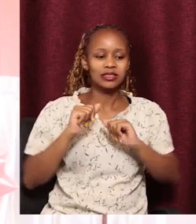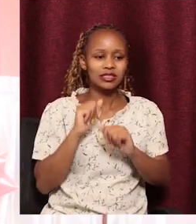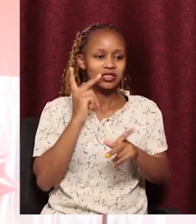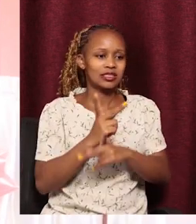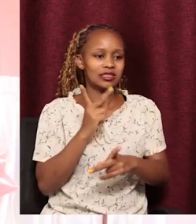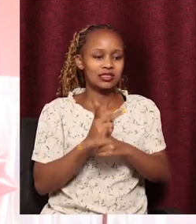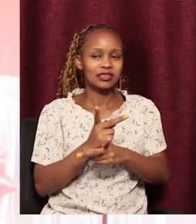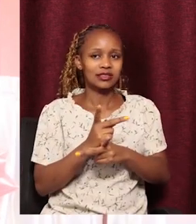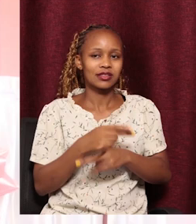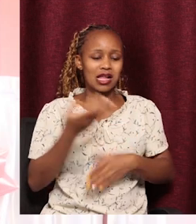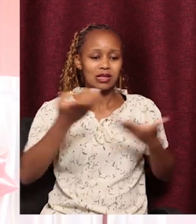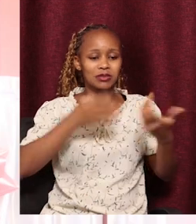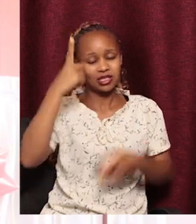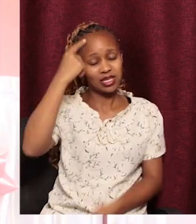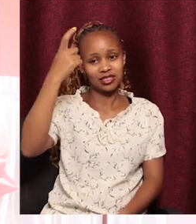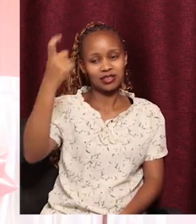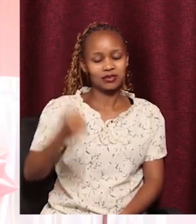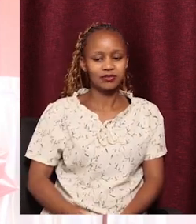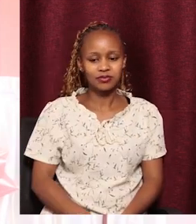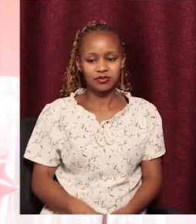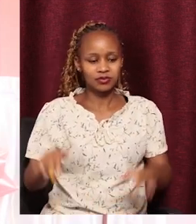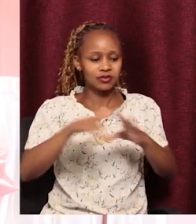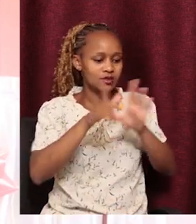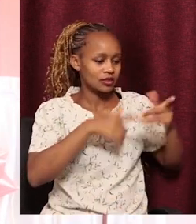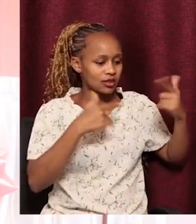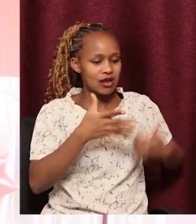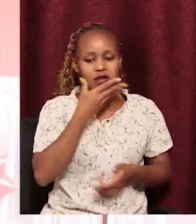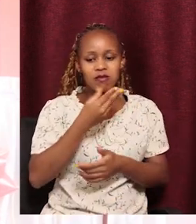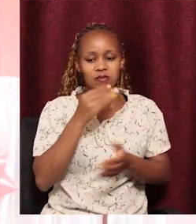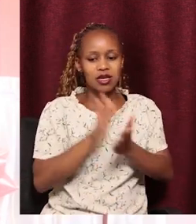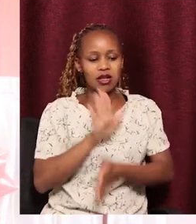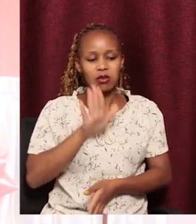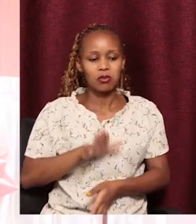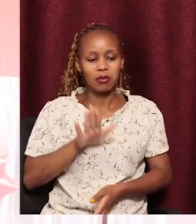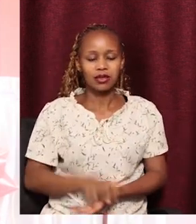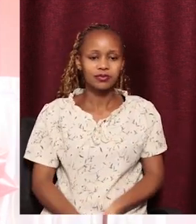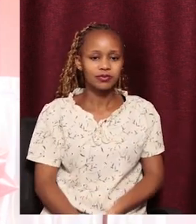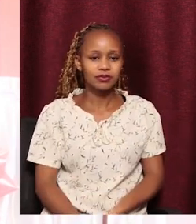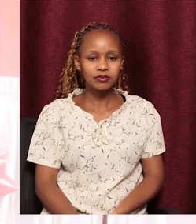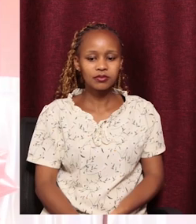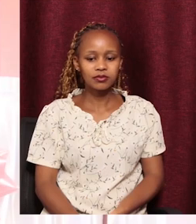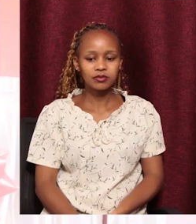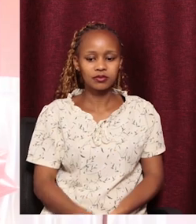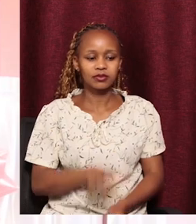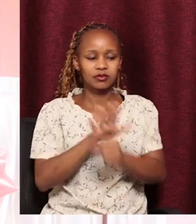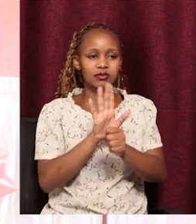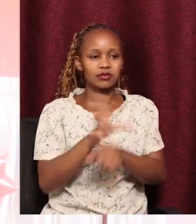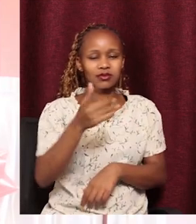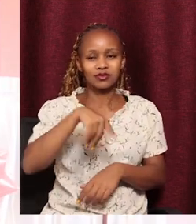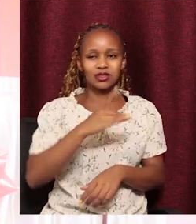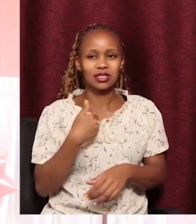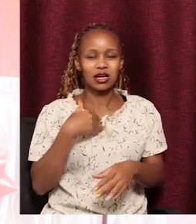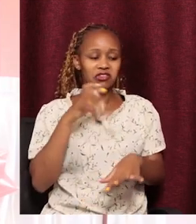business dreams in the hearts of men and women. Many of us